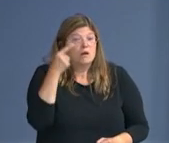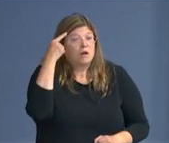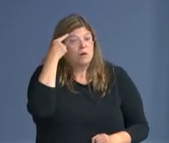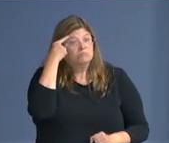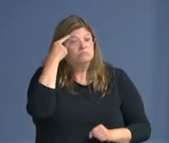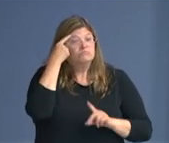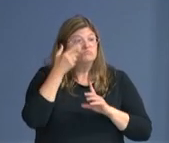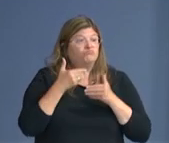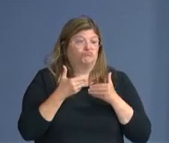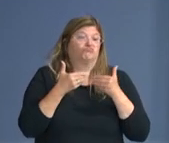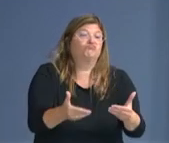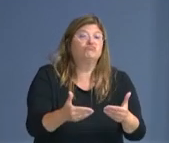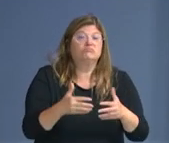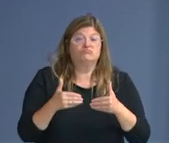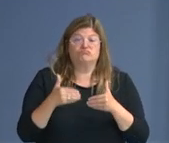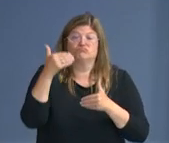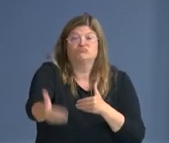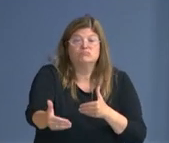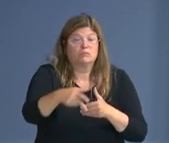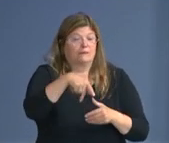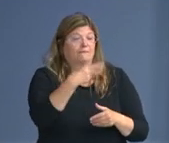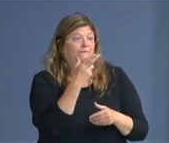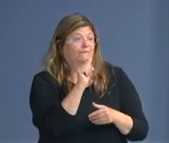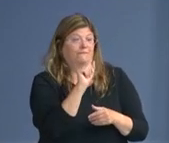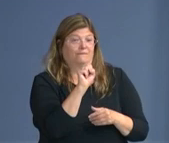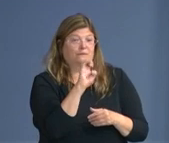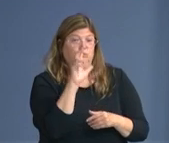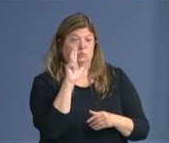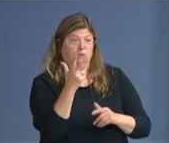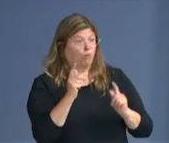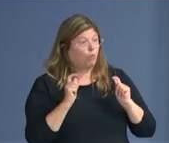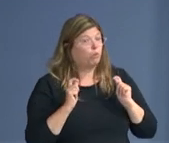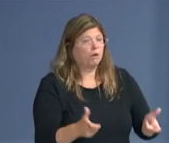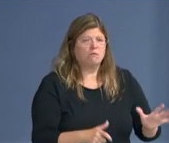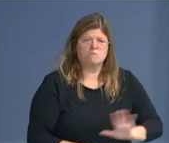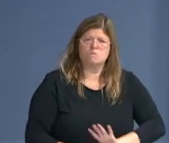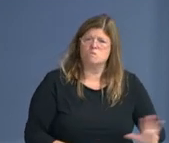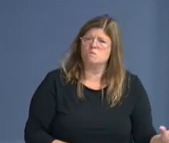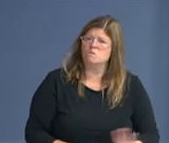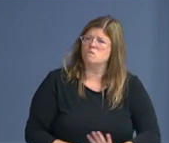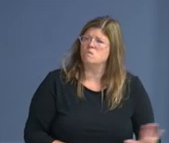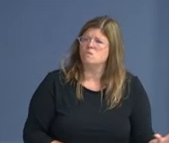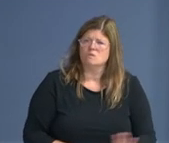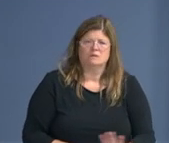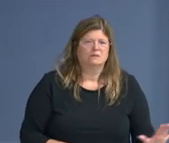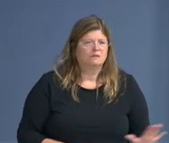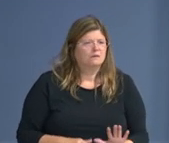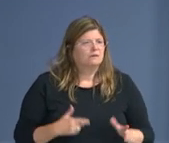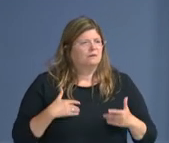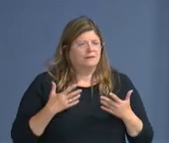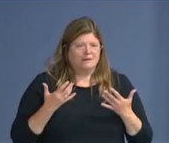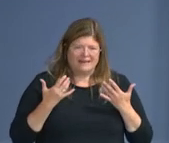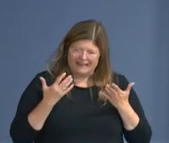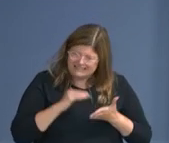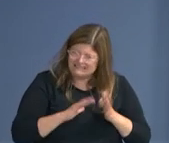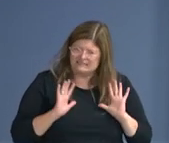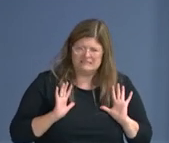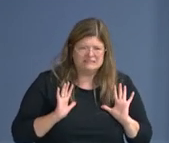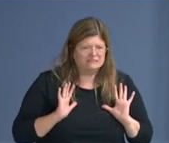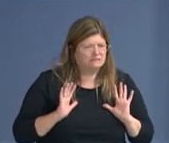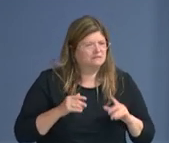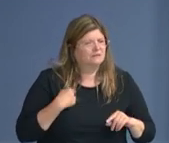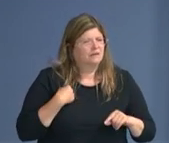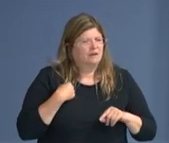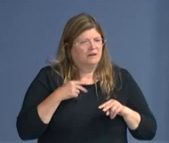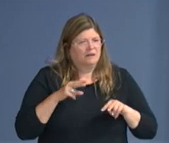factors associated with needing to see more of our cases being linked to one another. And there needing to be a situation